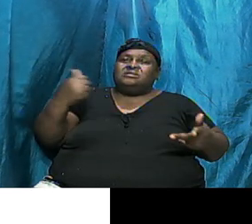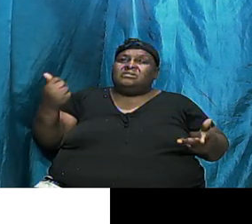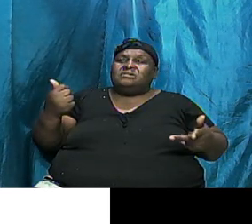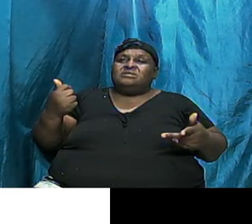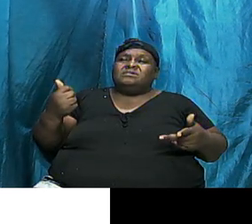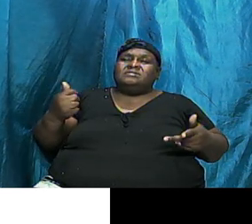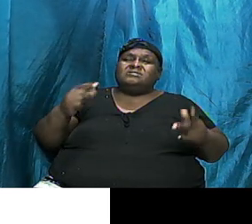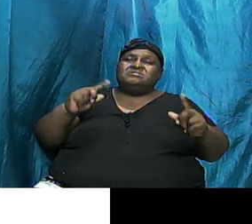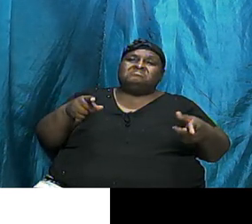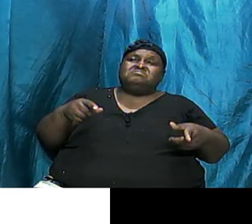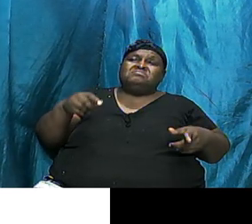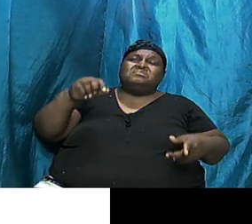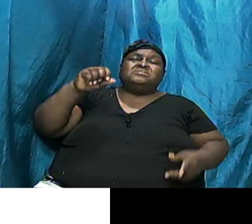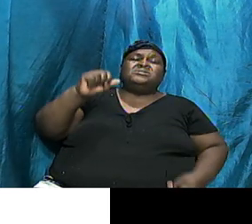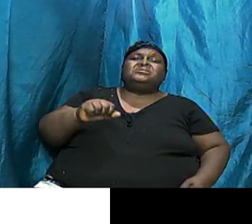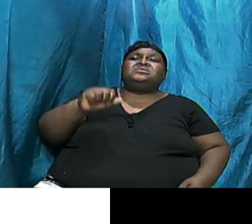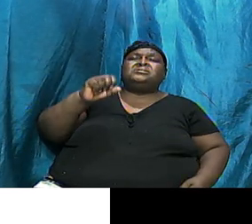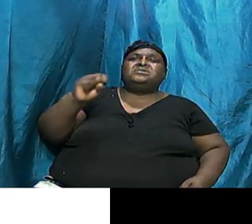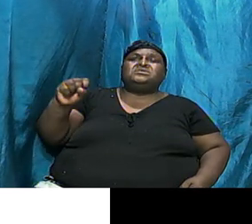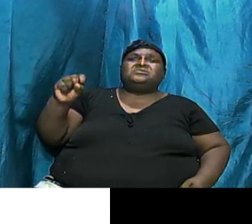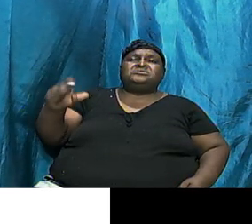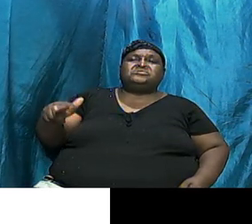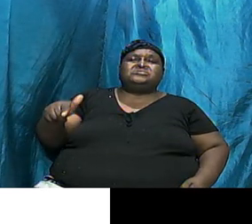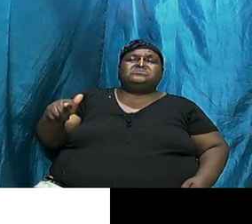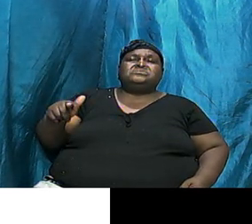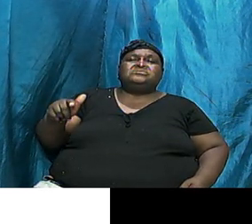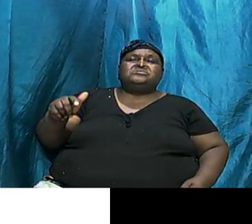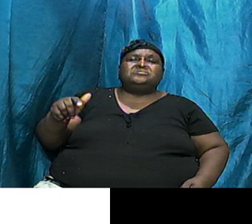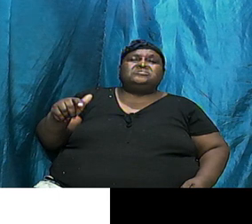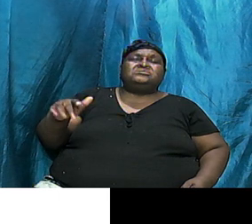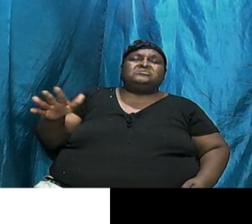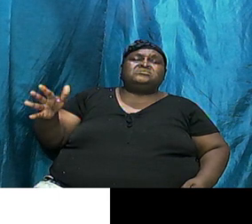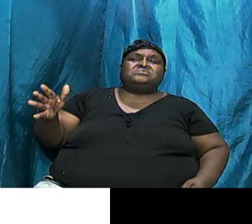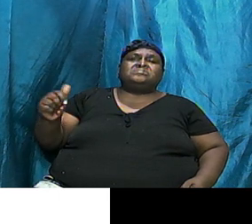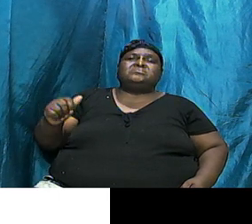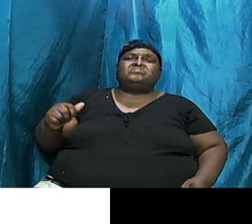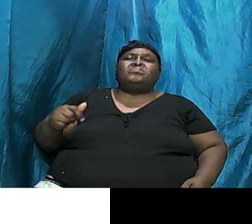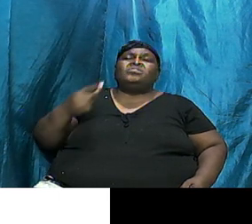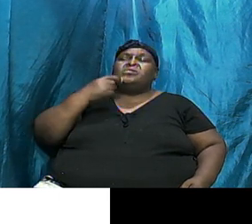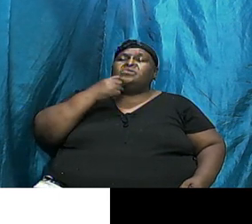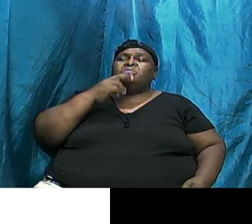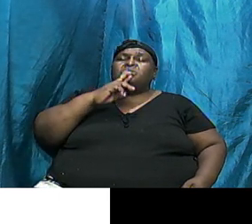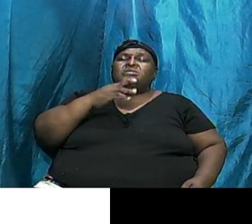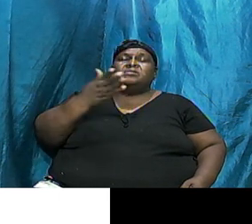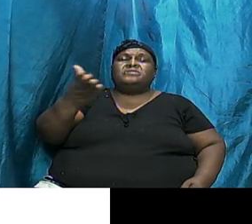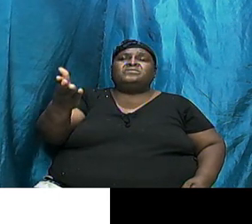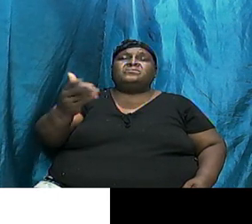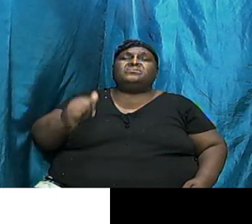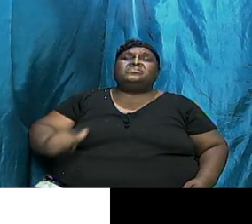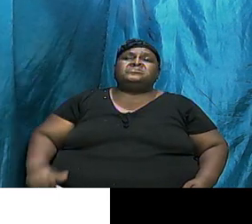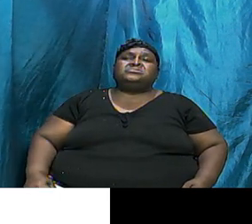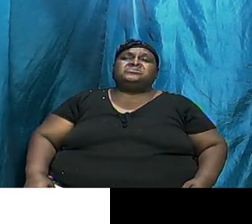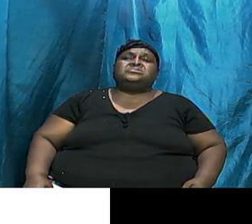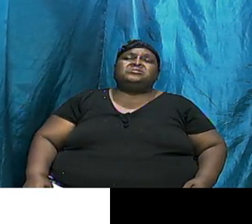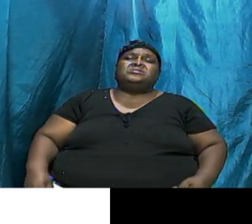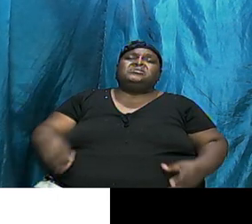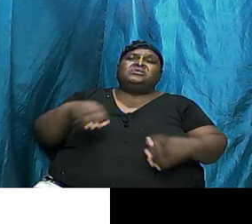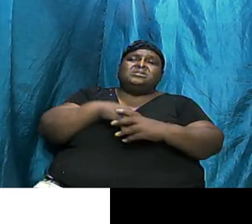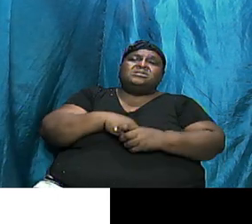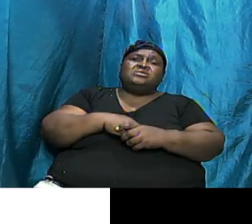In Asia And So But I Am Going To Show To Later On Who Are Those That Are In